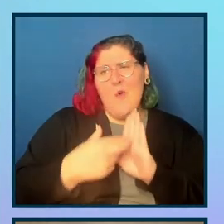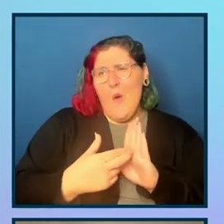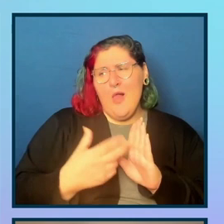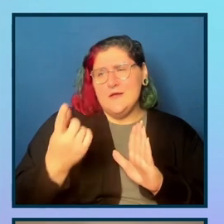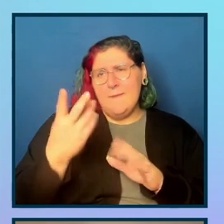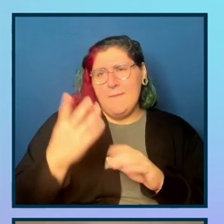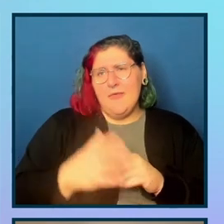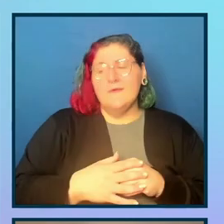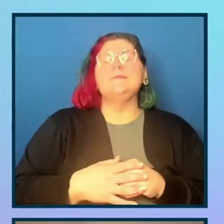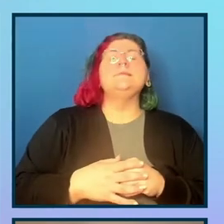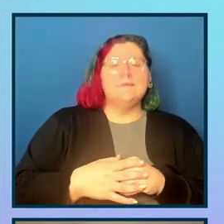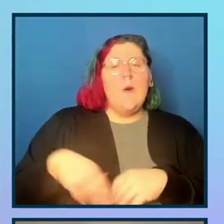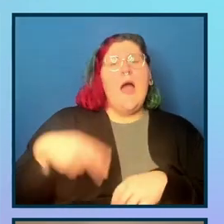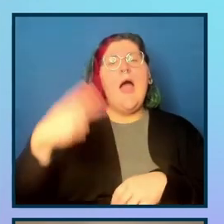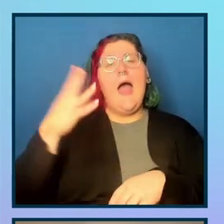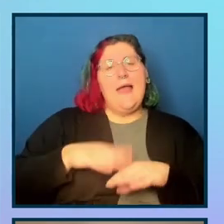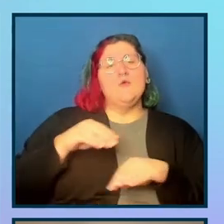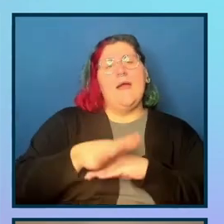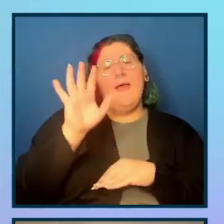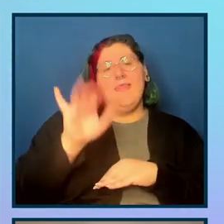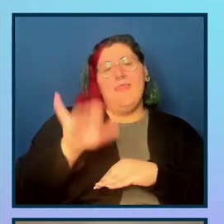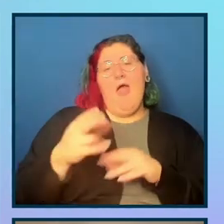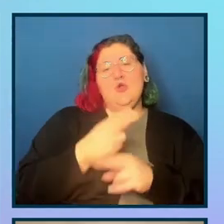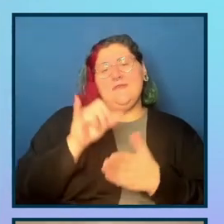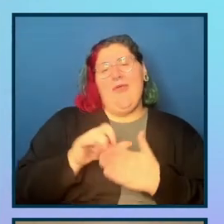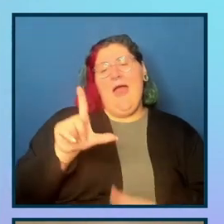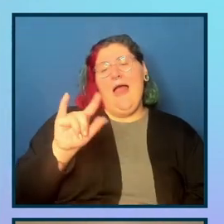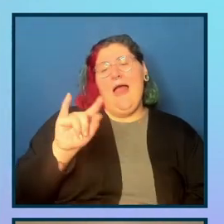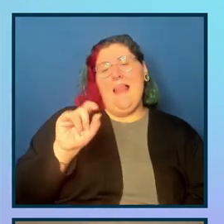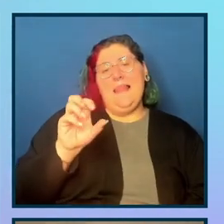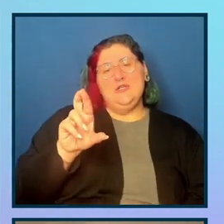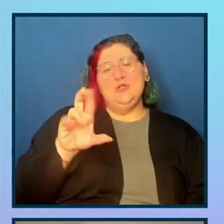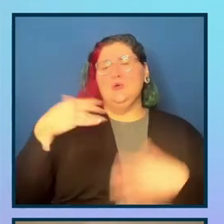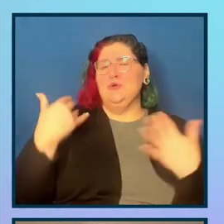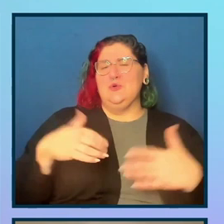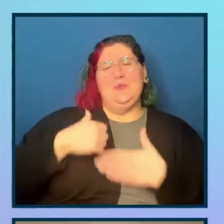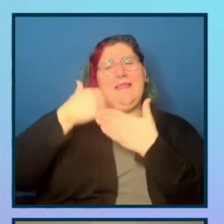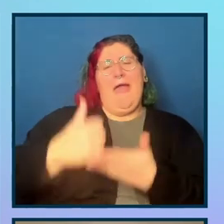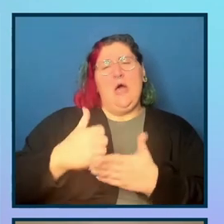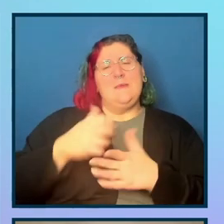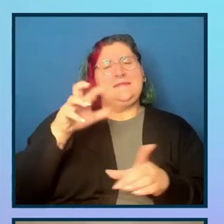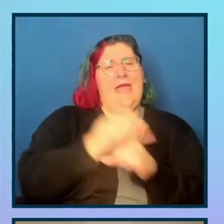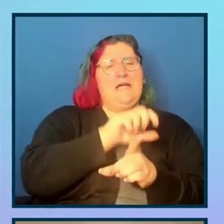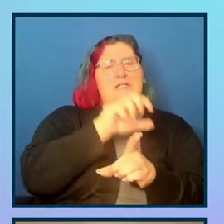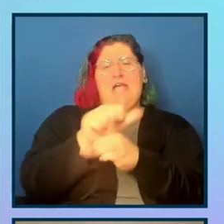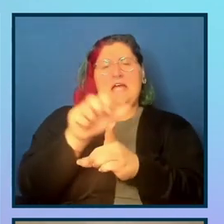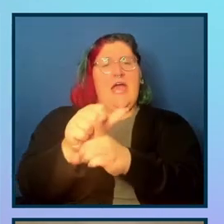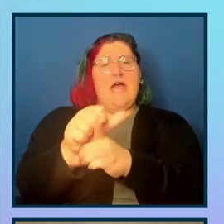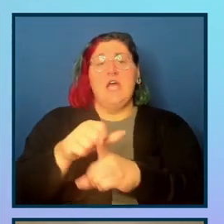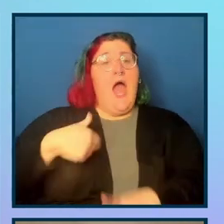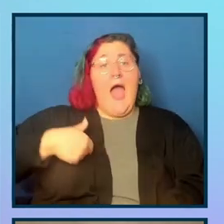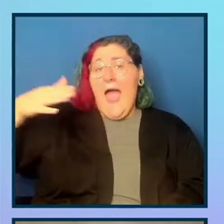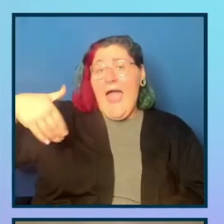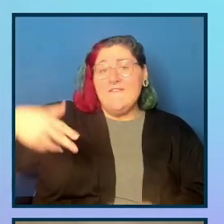So highly recommend it. This code, it really helps you catch issues right while you're coding. I haven't even hit save yet, and